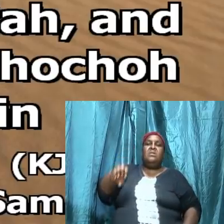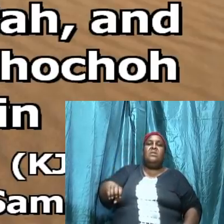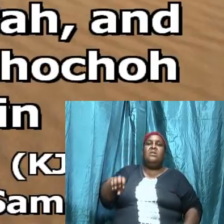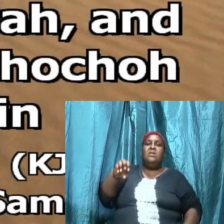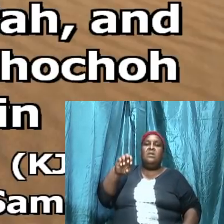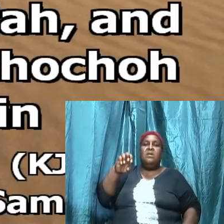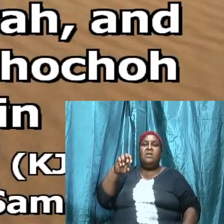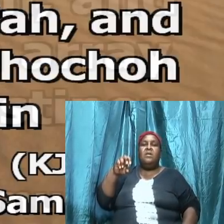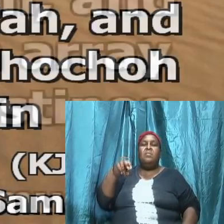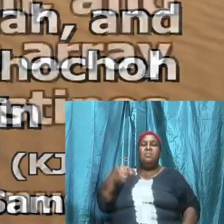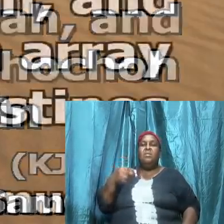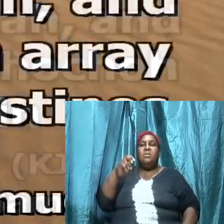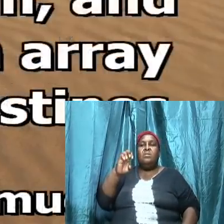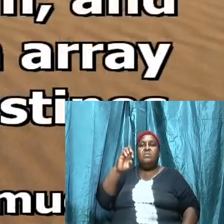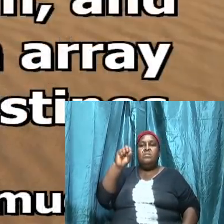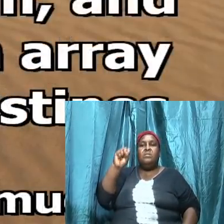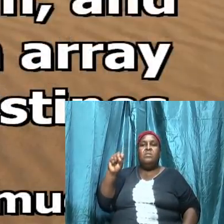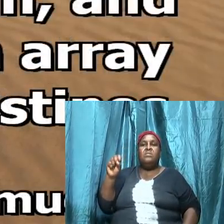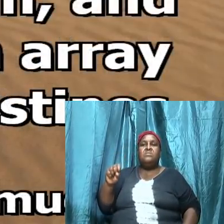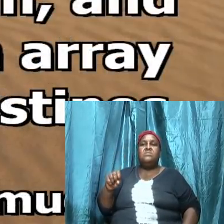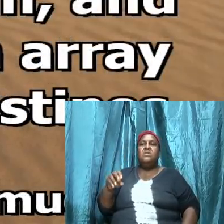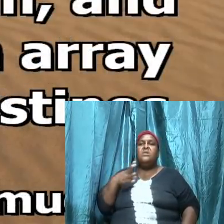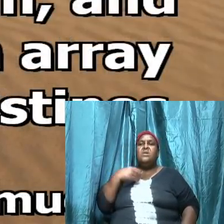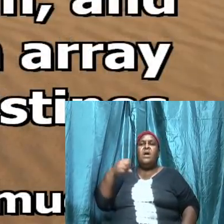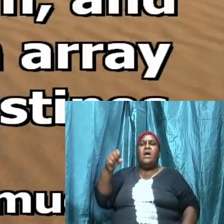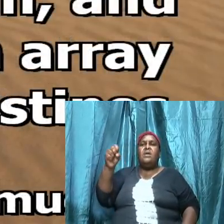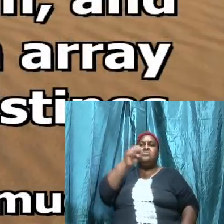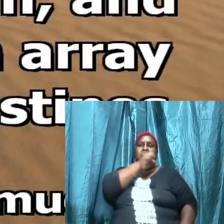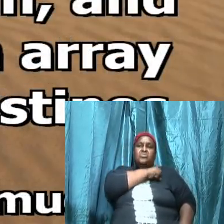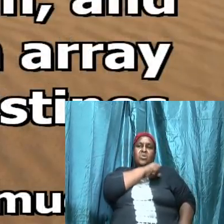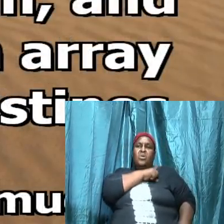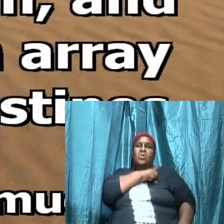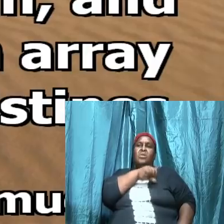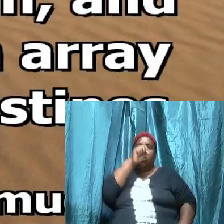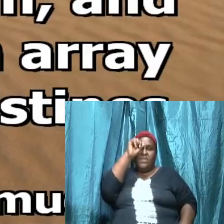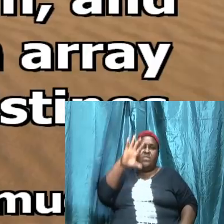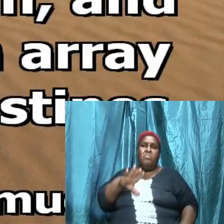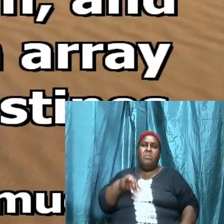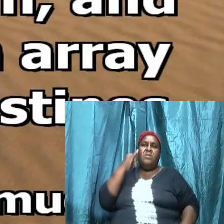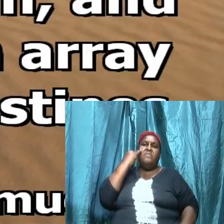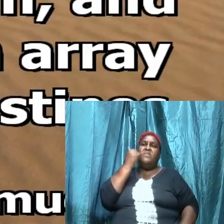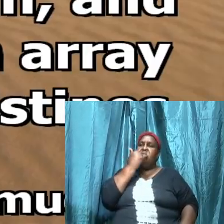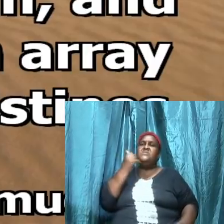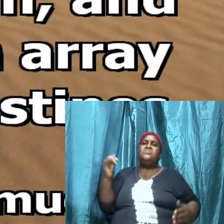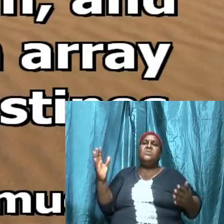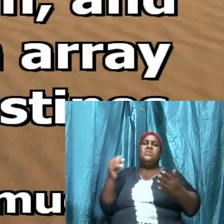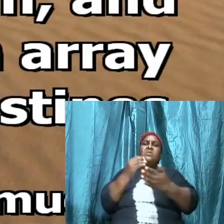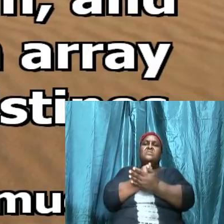Epsadamin and Saul and Saul and